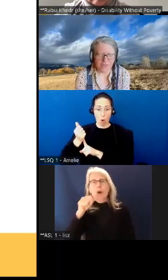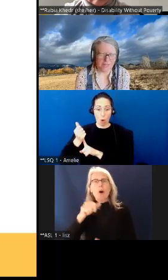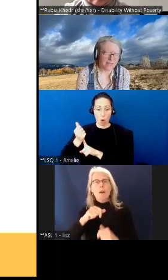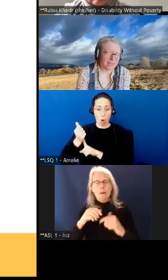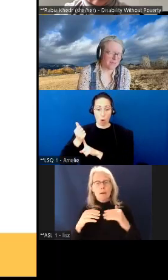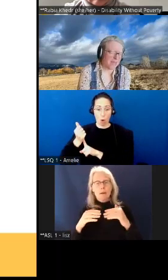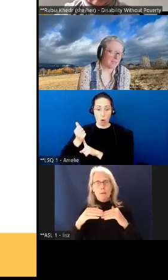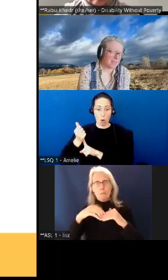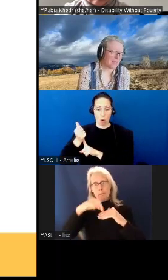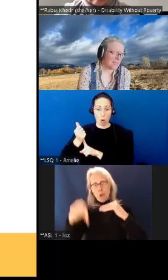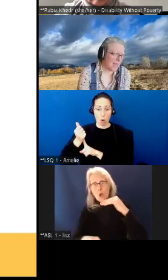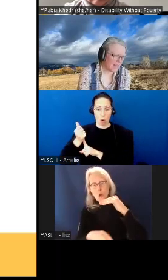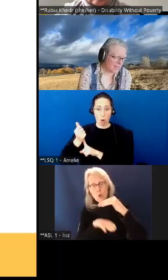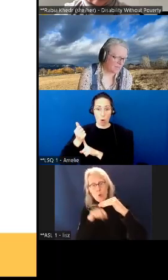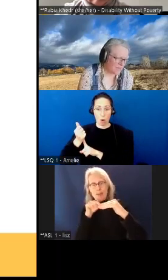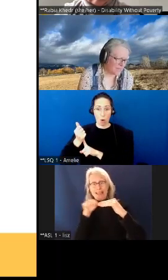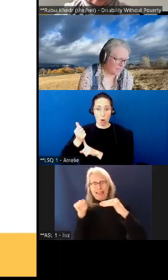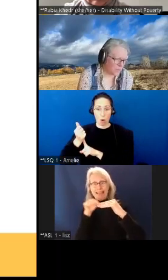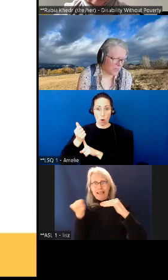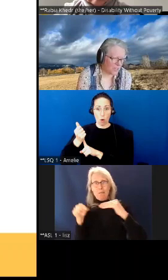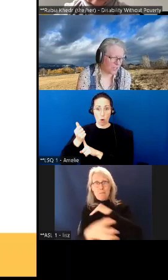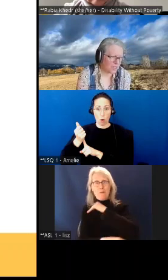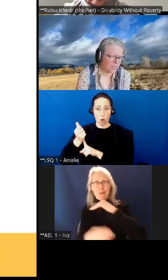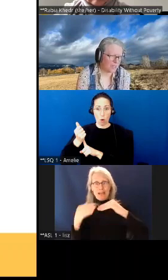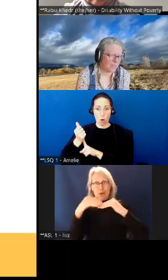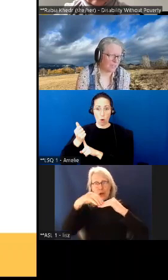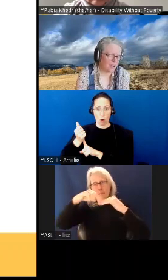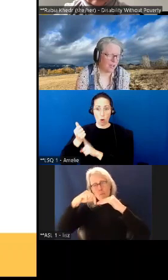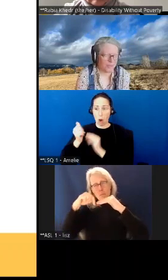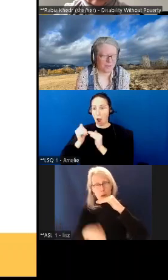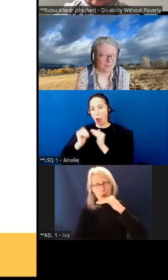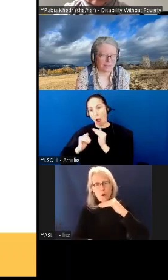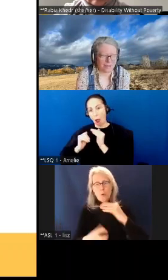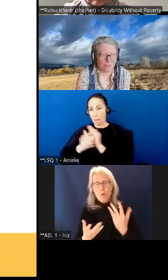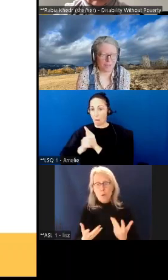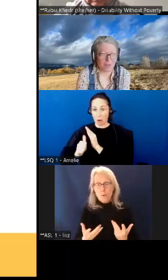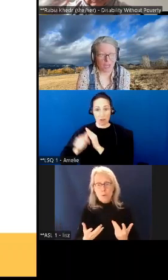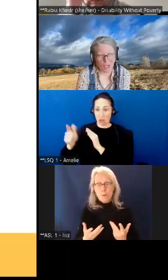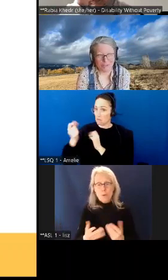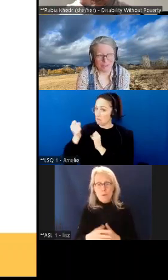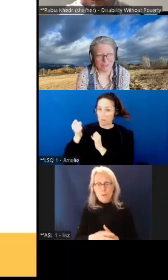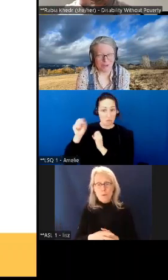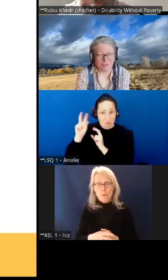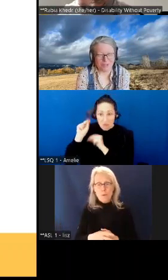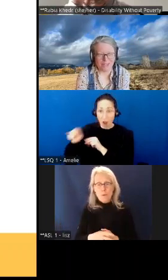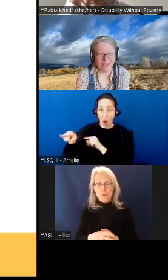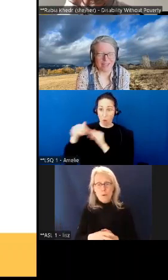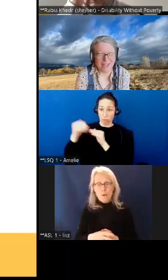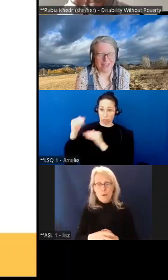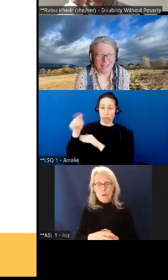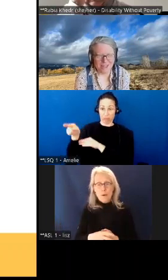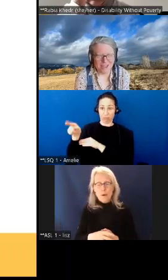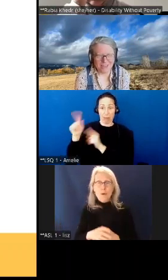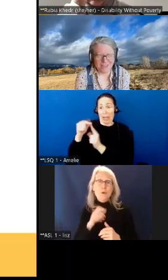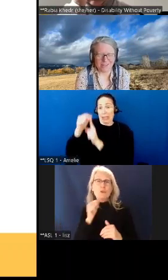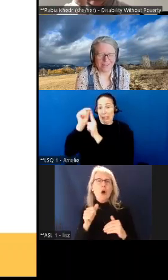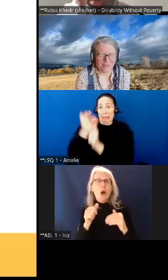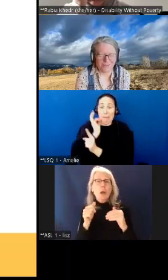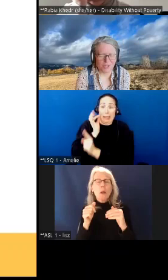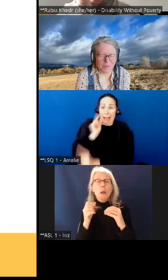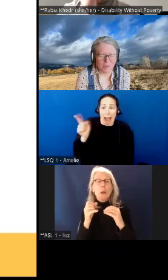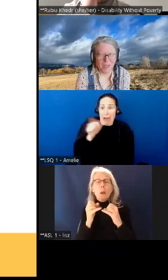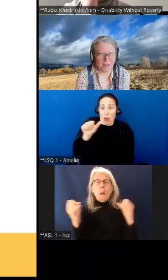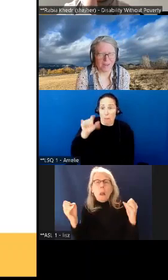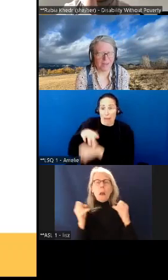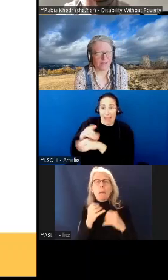right and that's so that's the size of the situation it's it's not that you know people are close to the poverty line that i think